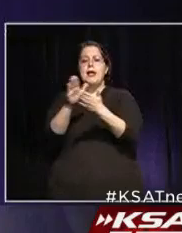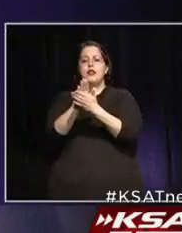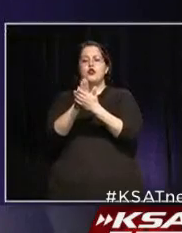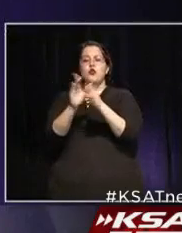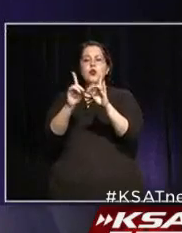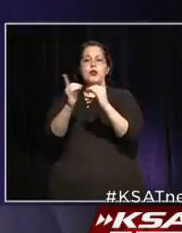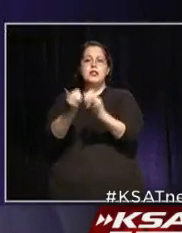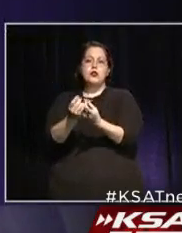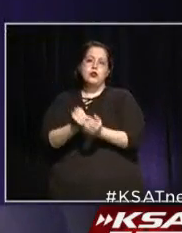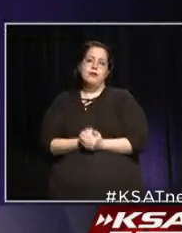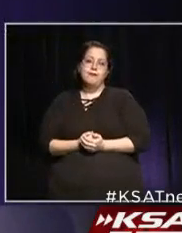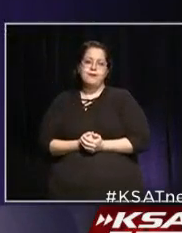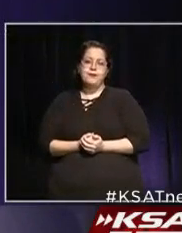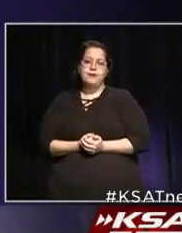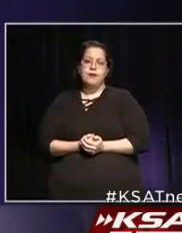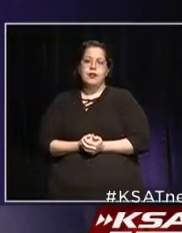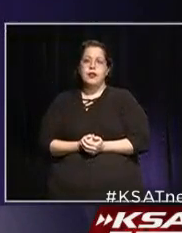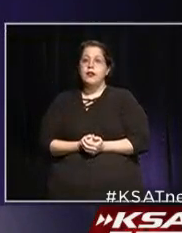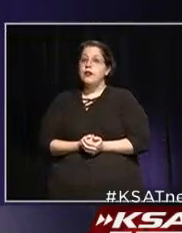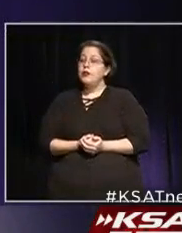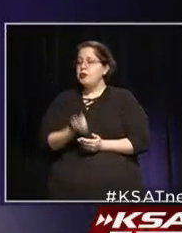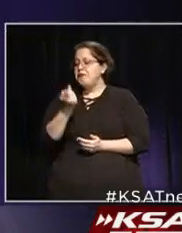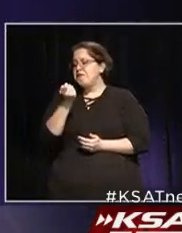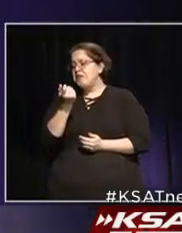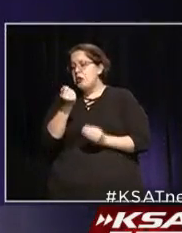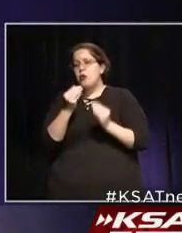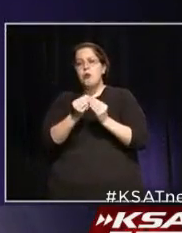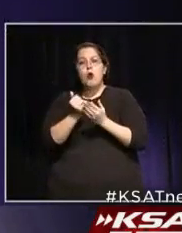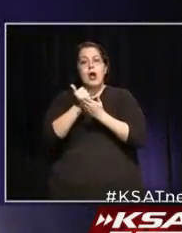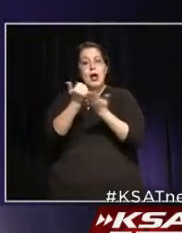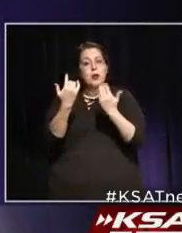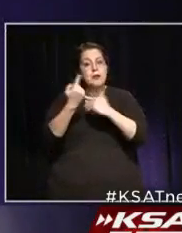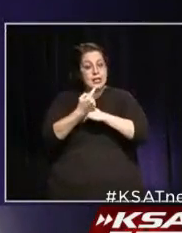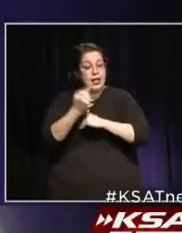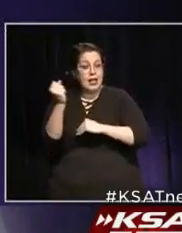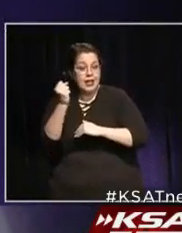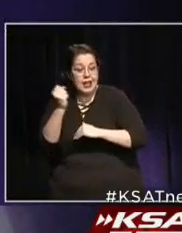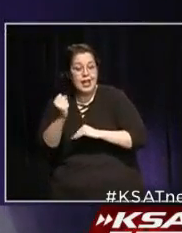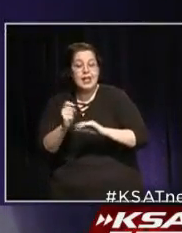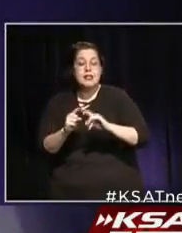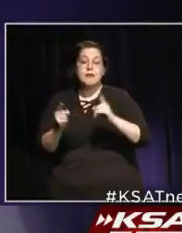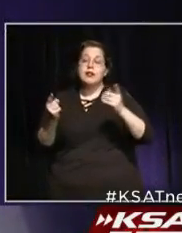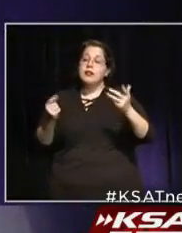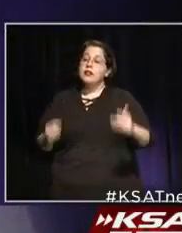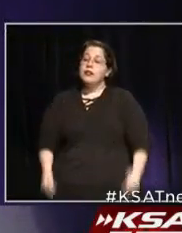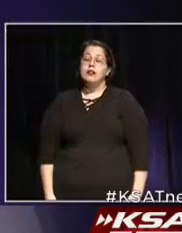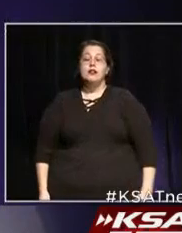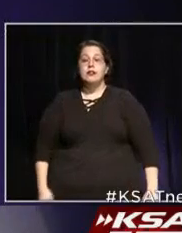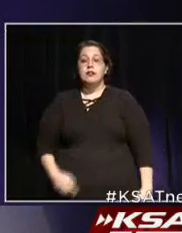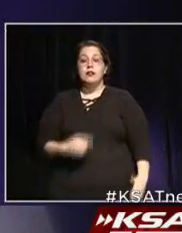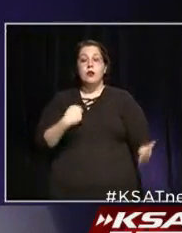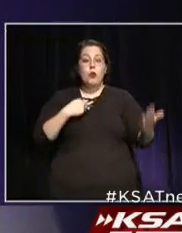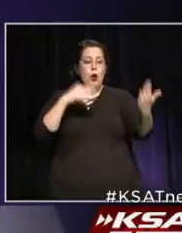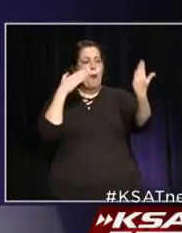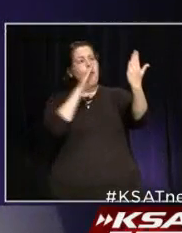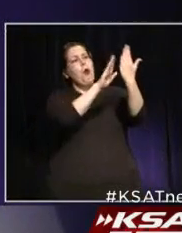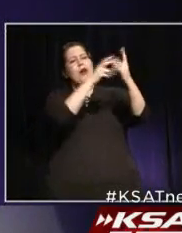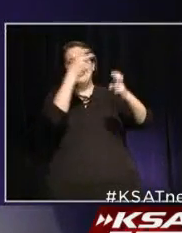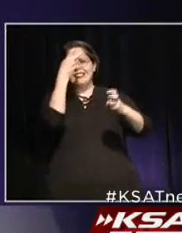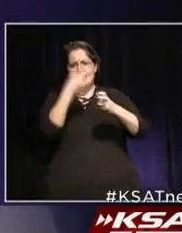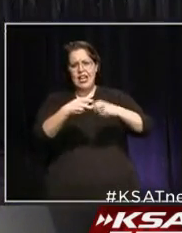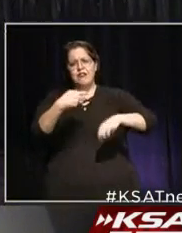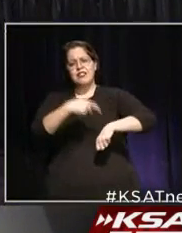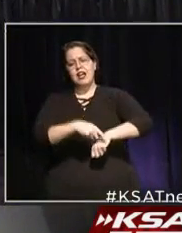it brought a little bit more help today, but we're just facing a very, very difficult time.